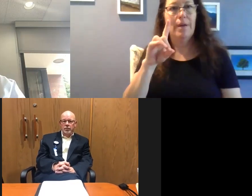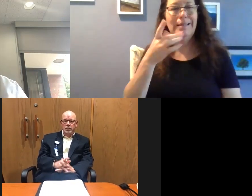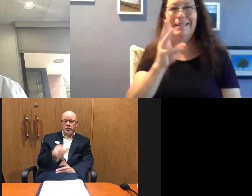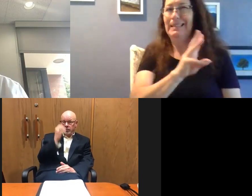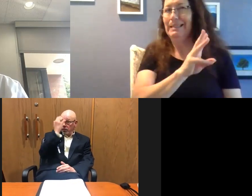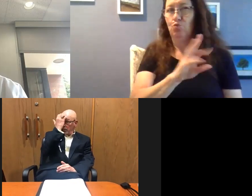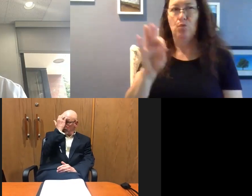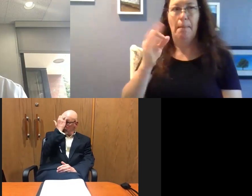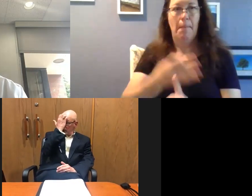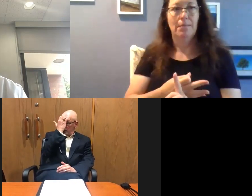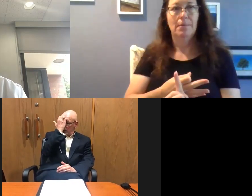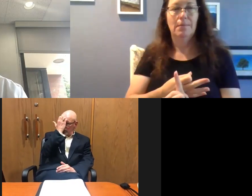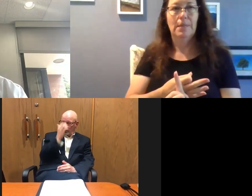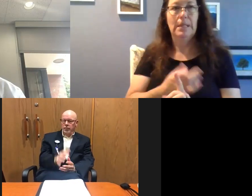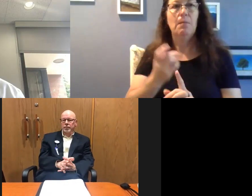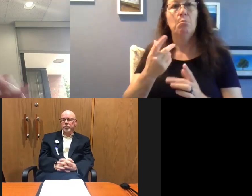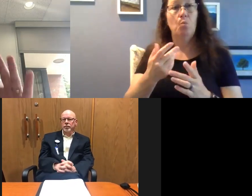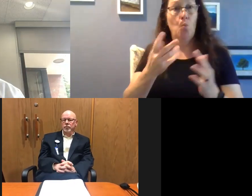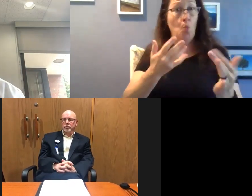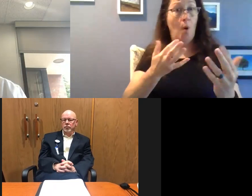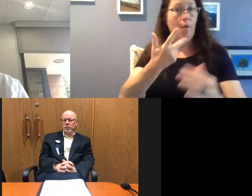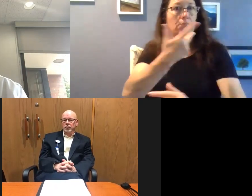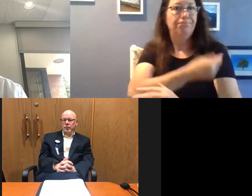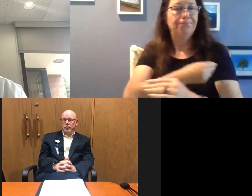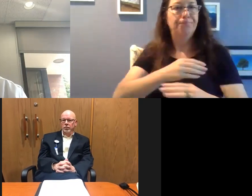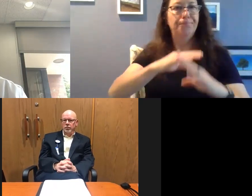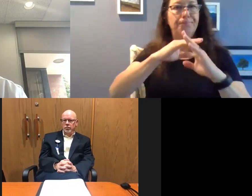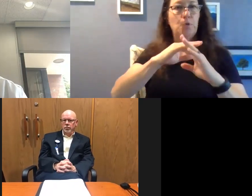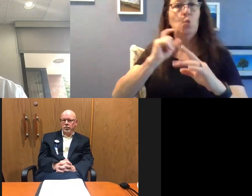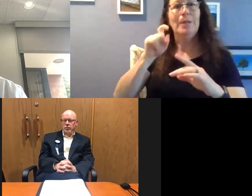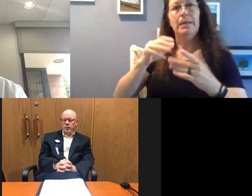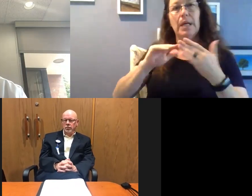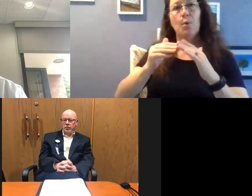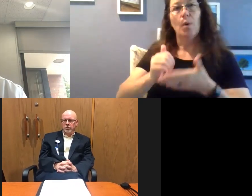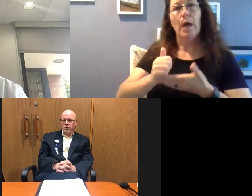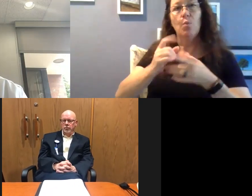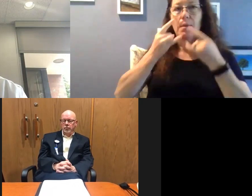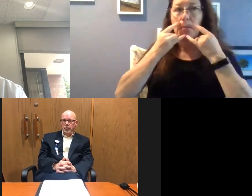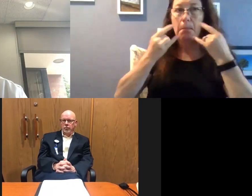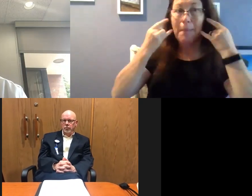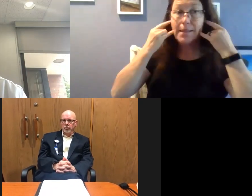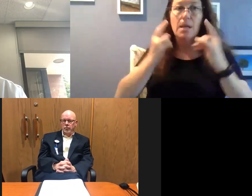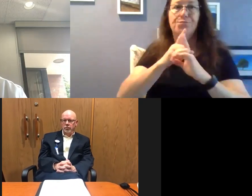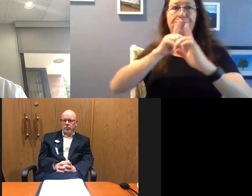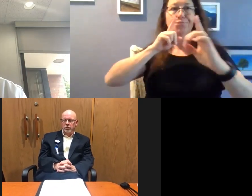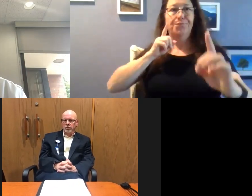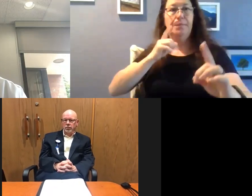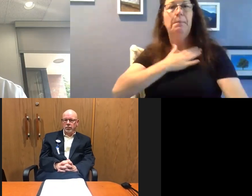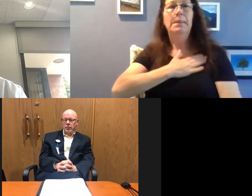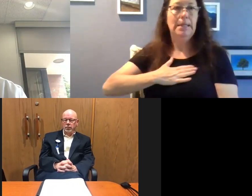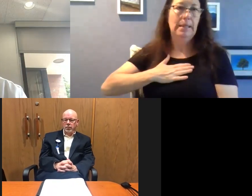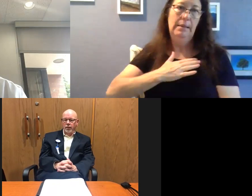until we can actually get a vaccine. And that's why we need the community's help with masking and with social distancing.